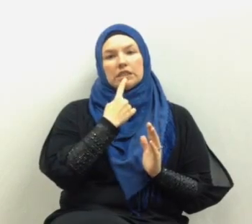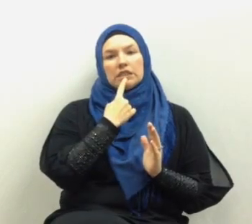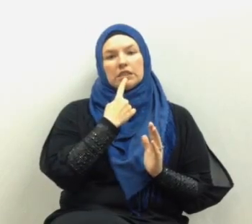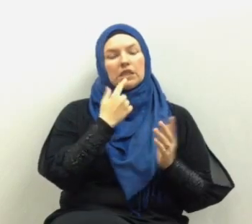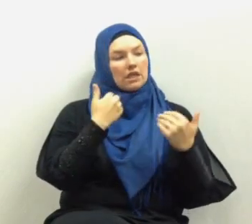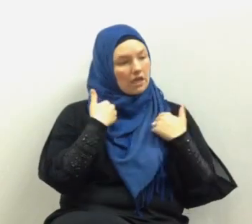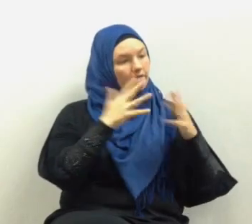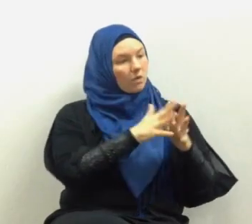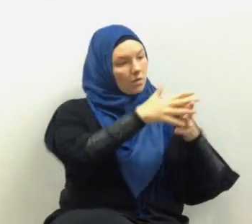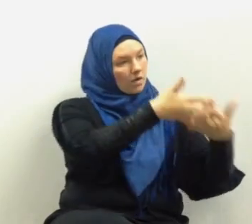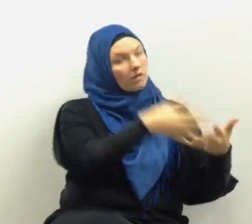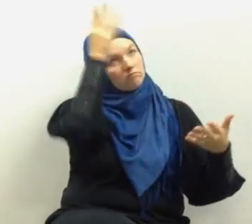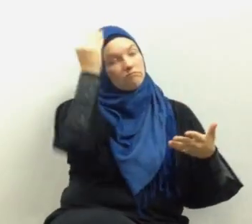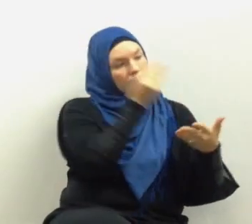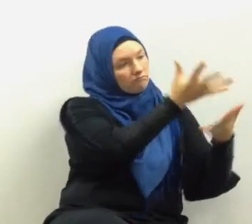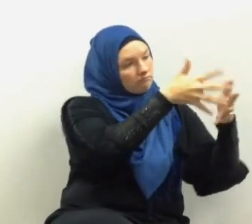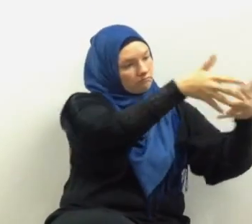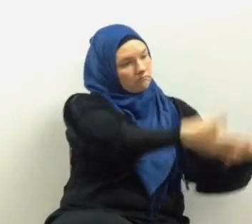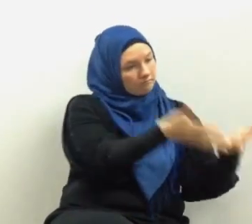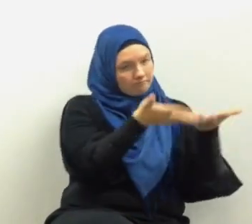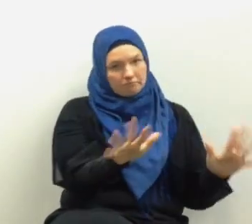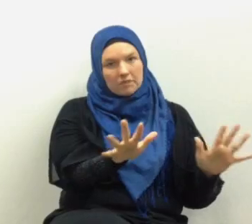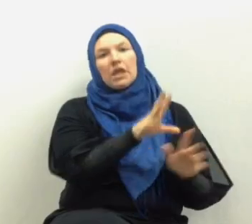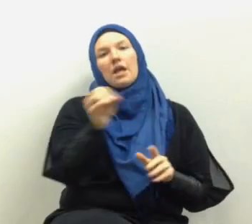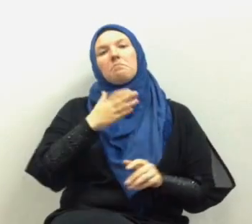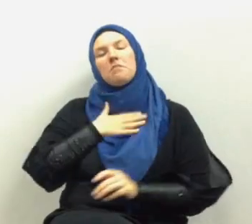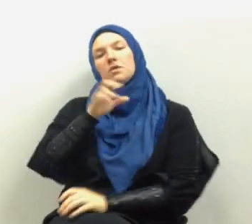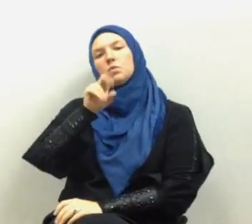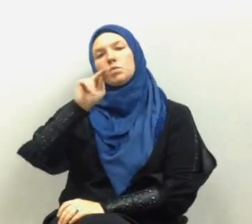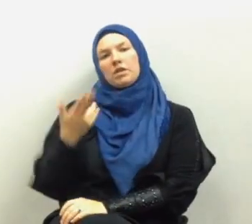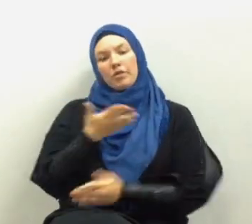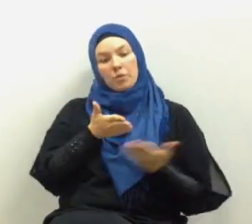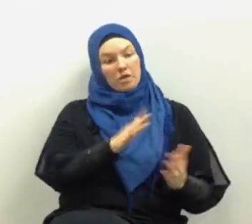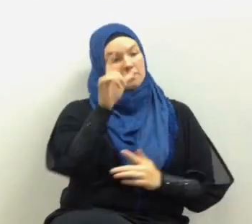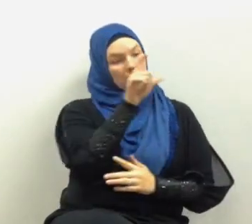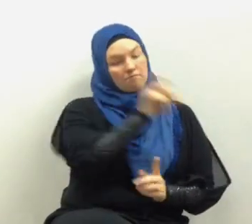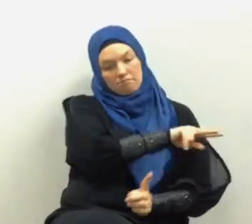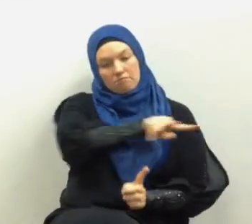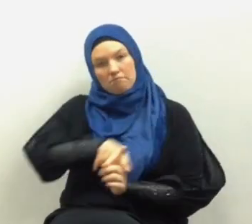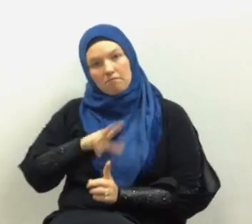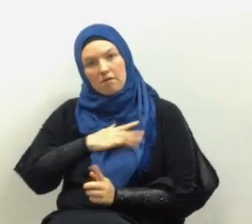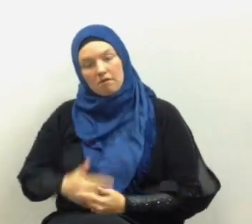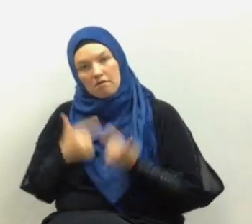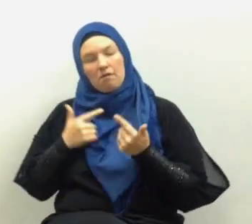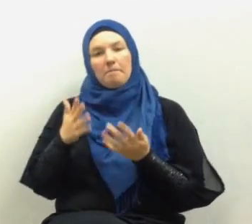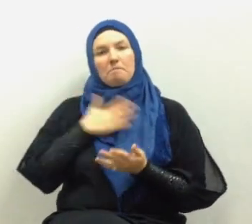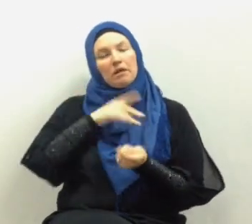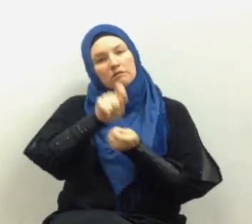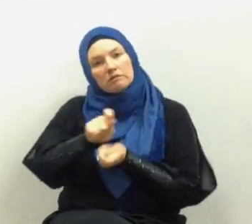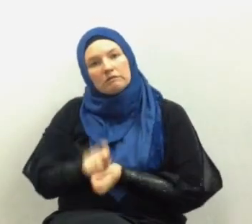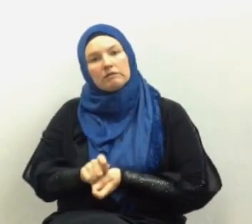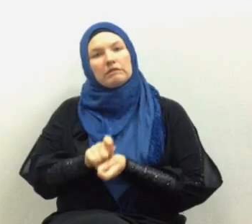and my sunnah my way the way I applied Islam the way I left you